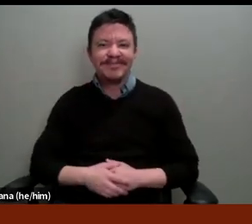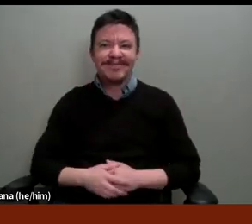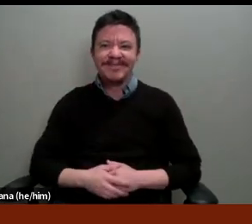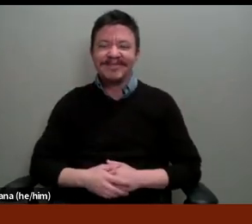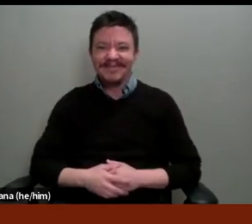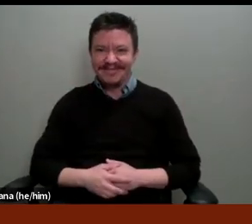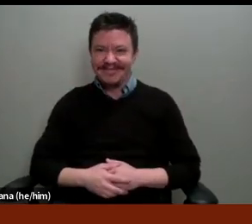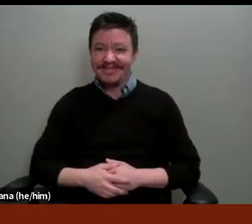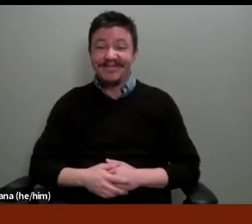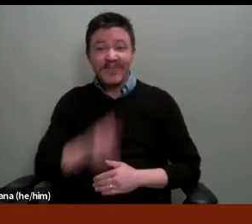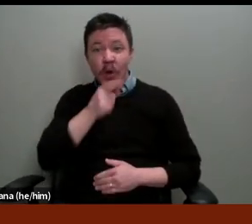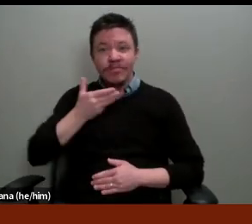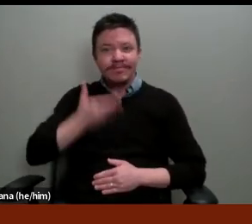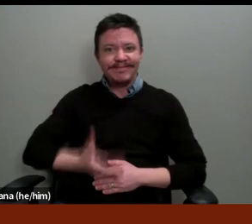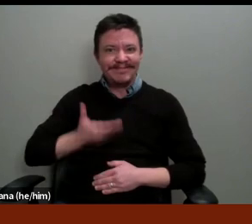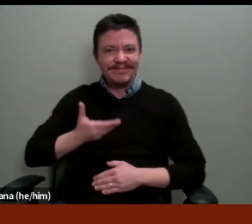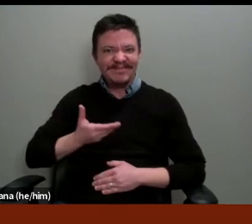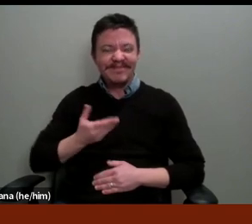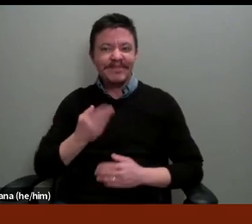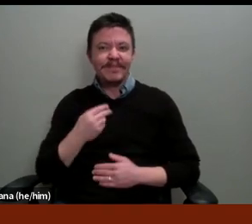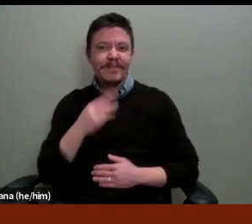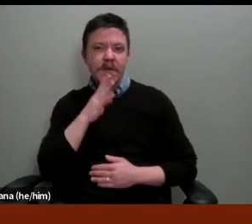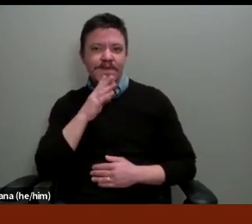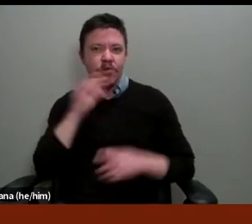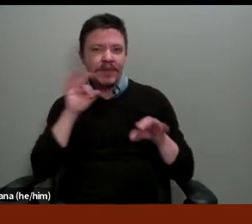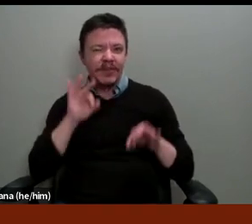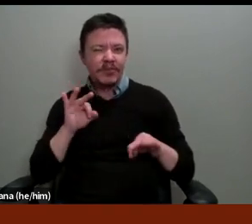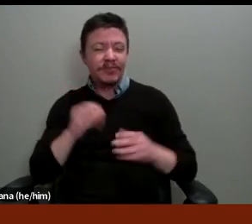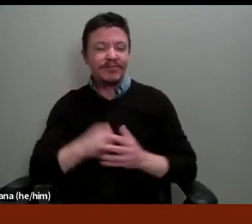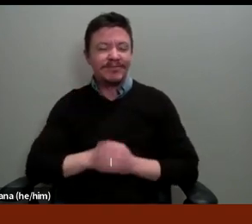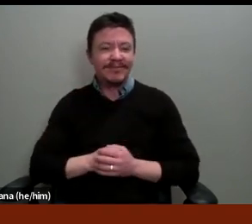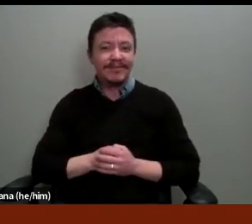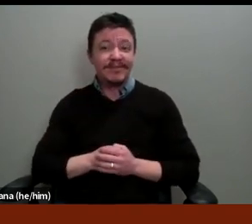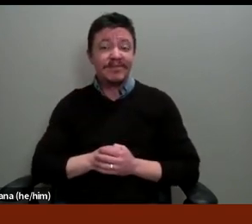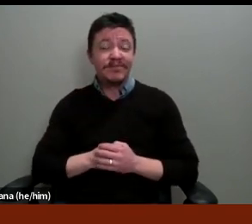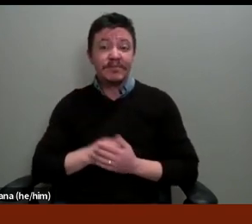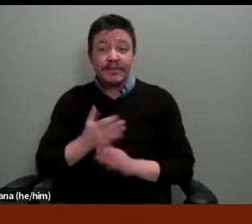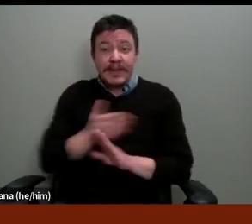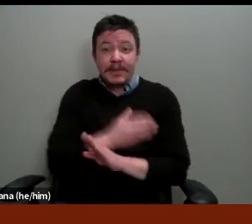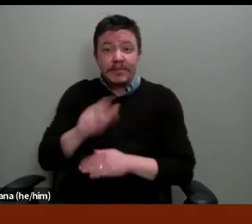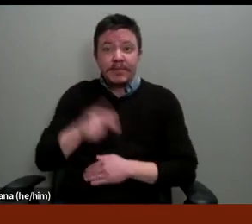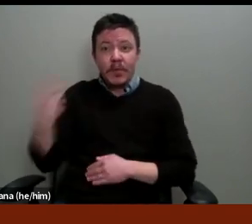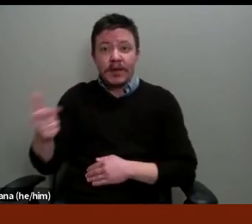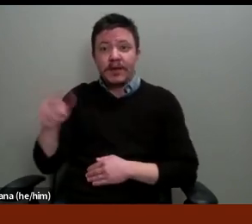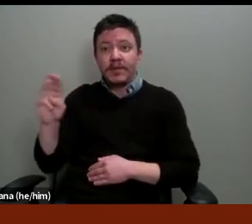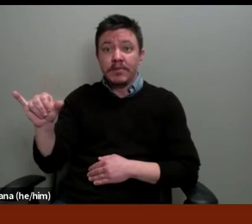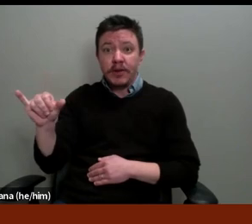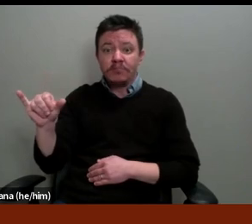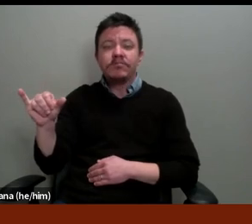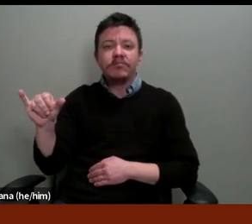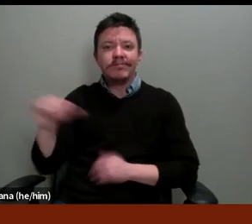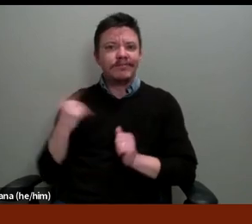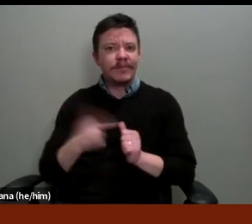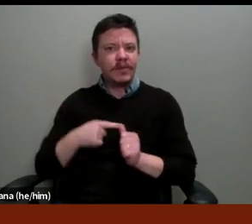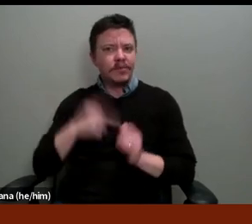And that is my verbal description. And finally, before I hand it over to Mary, I just want to bring your attention to the Q&A